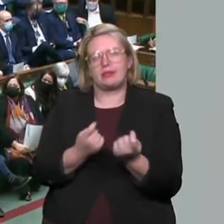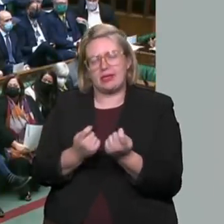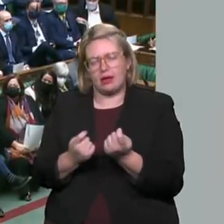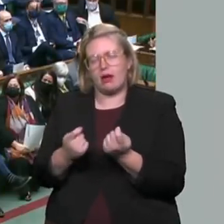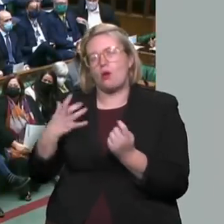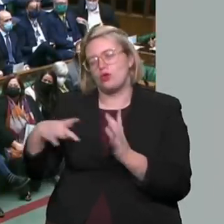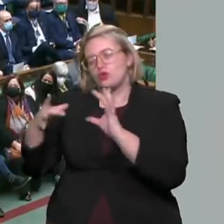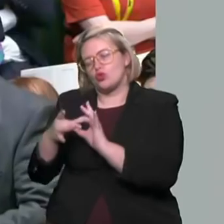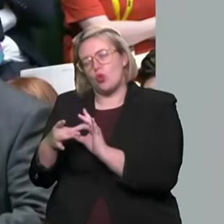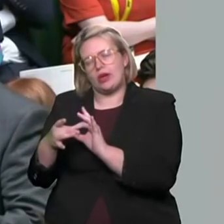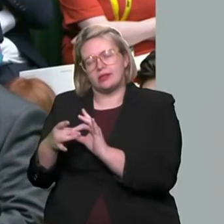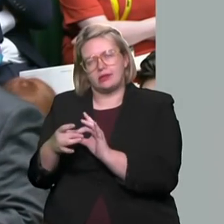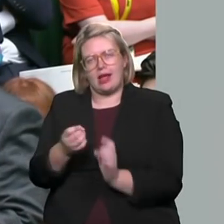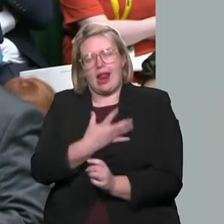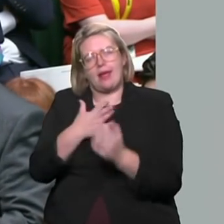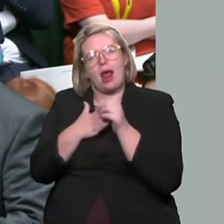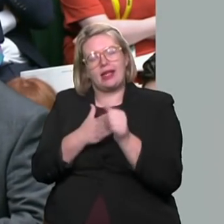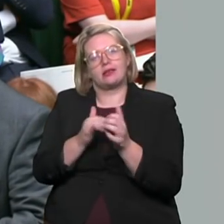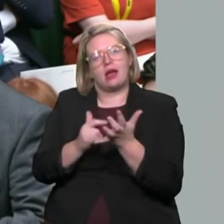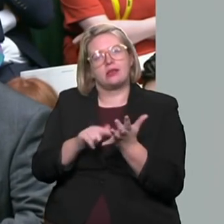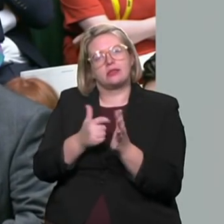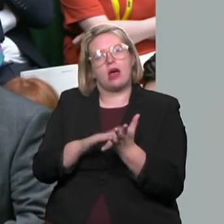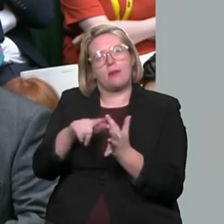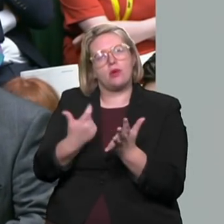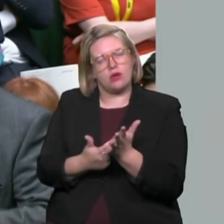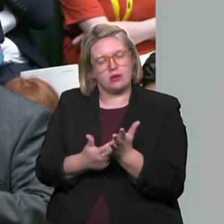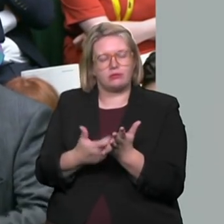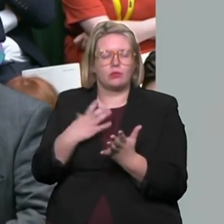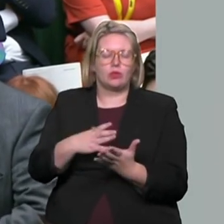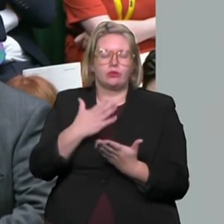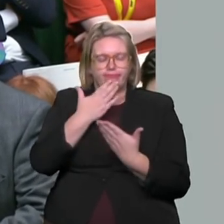Opposition in sending condolences to the family of Ernie Ross.